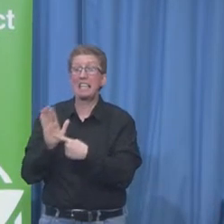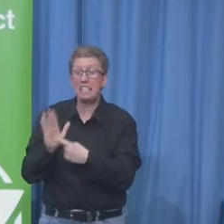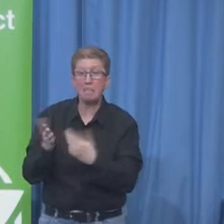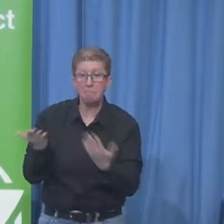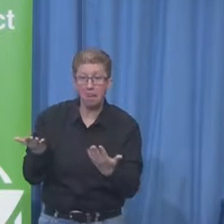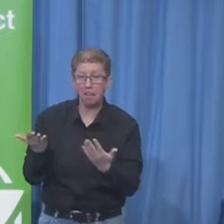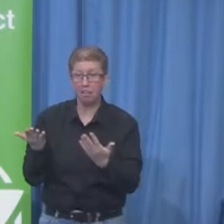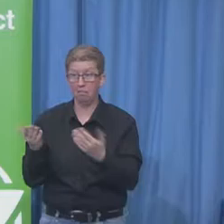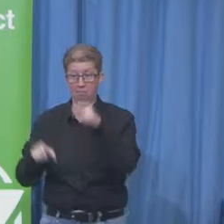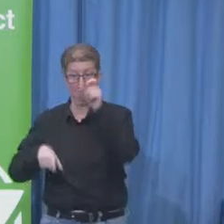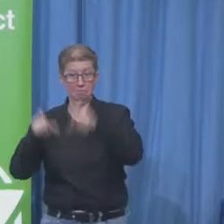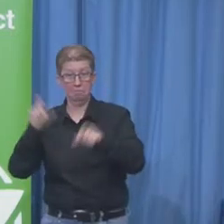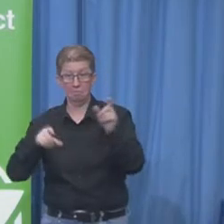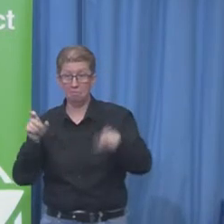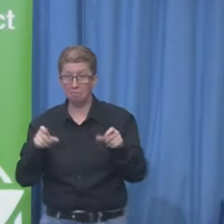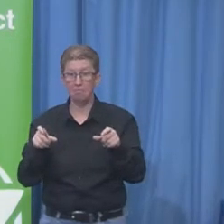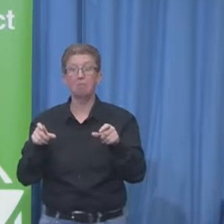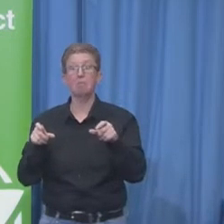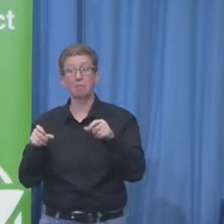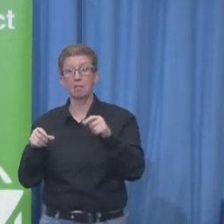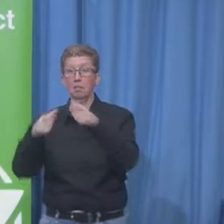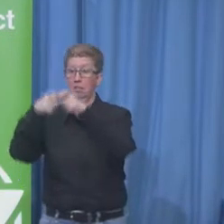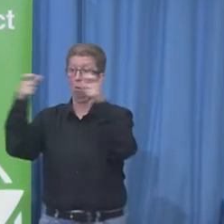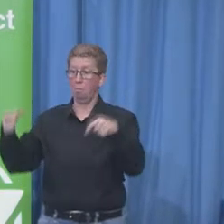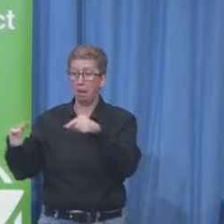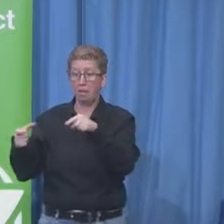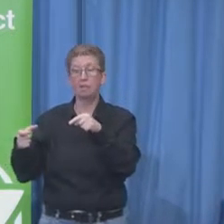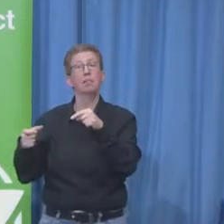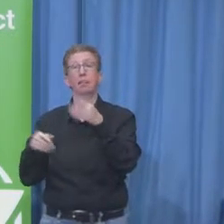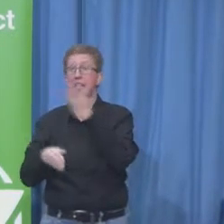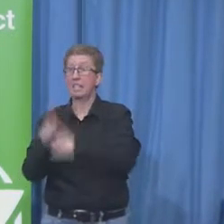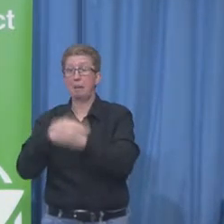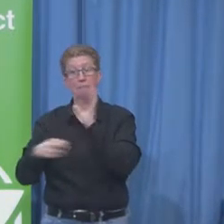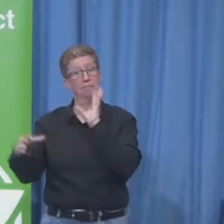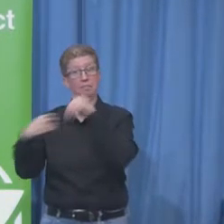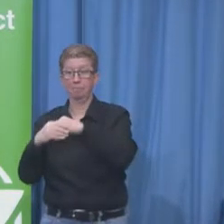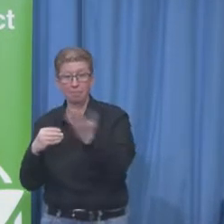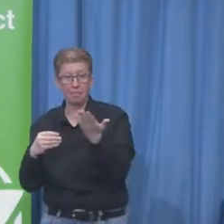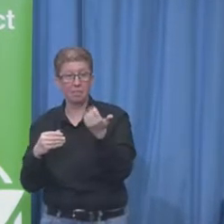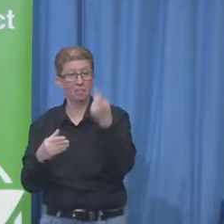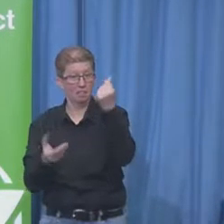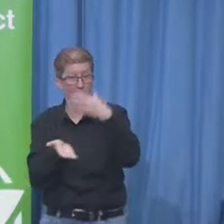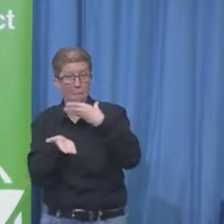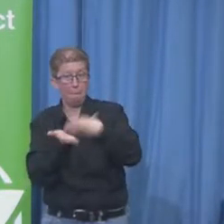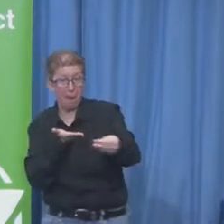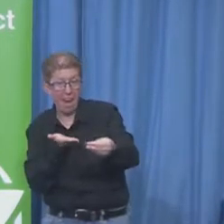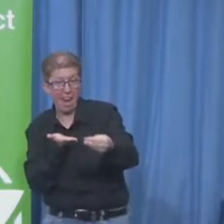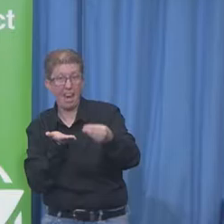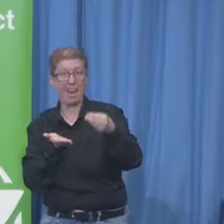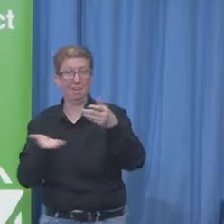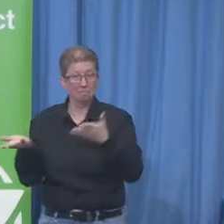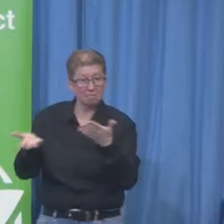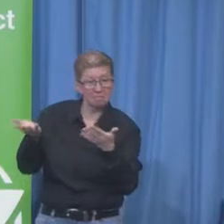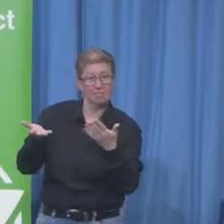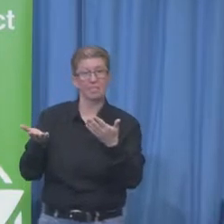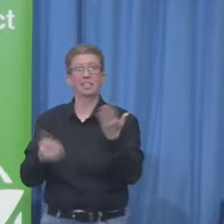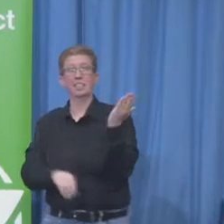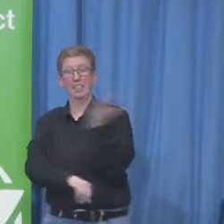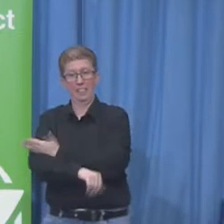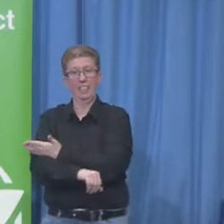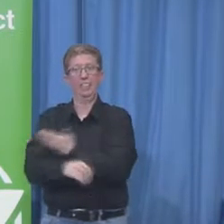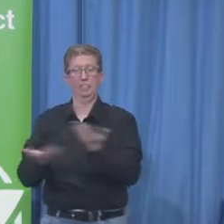idea that we had was to use collaboration technology coupled with accessibility capabilities